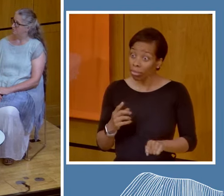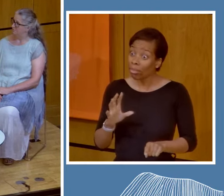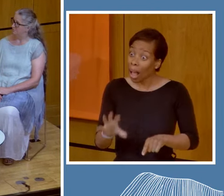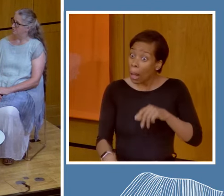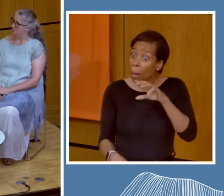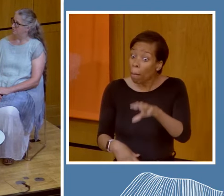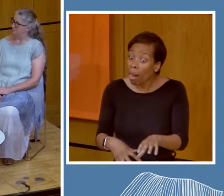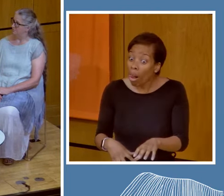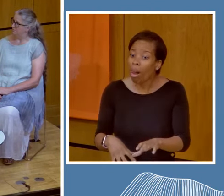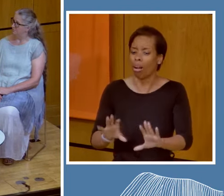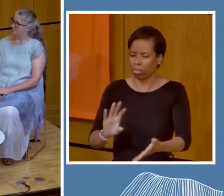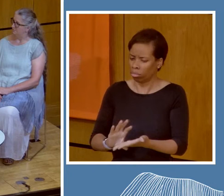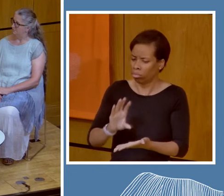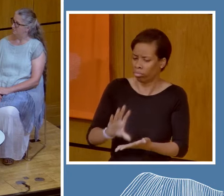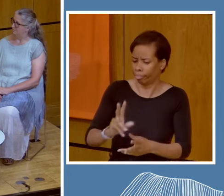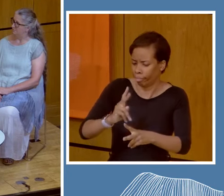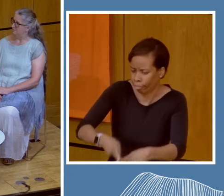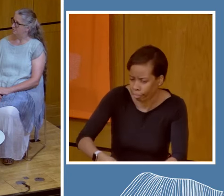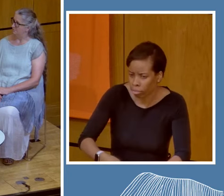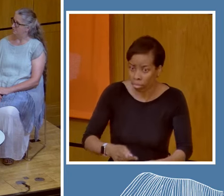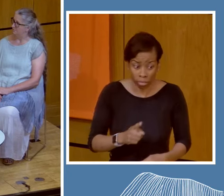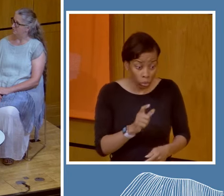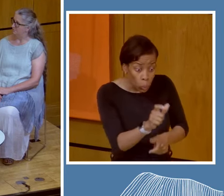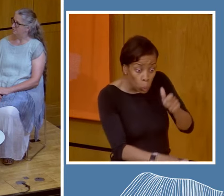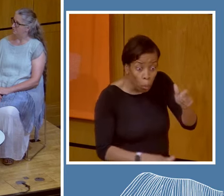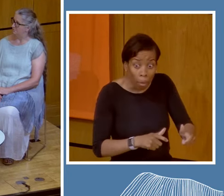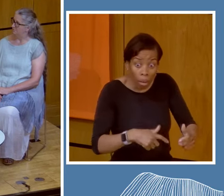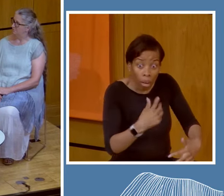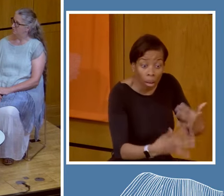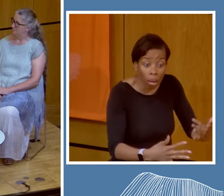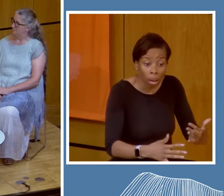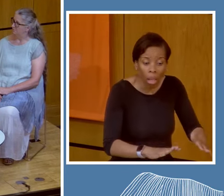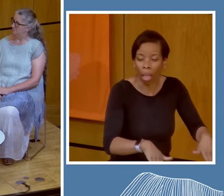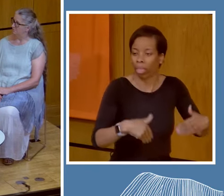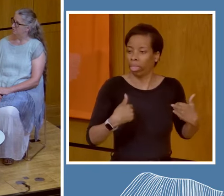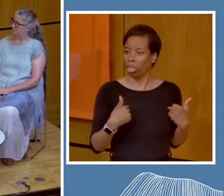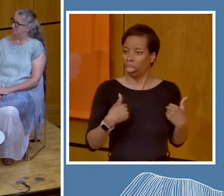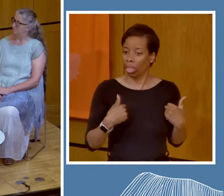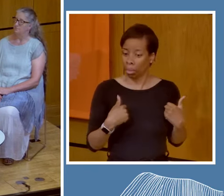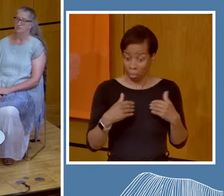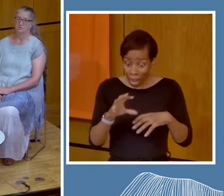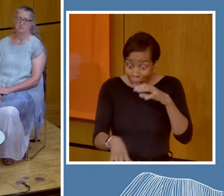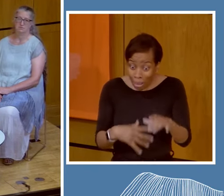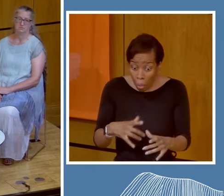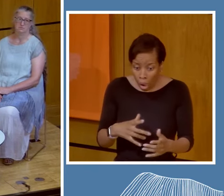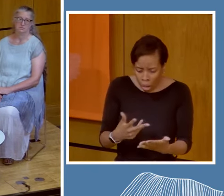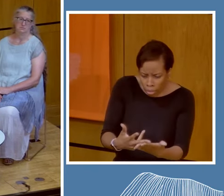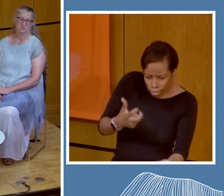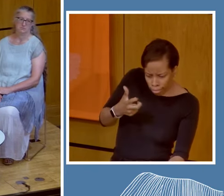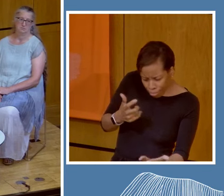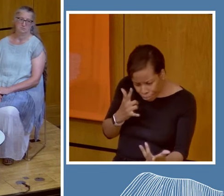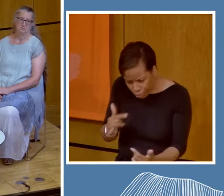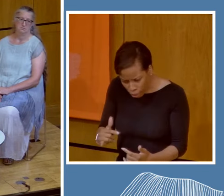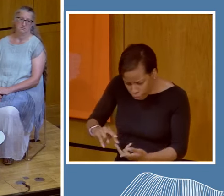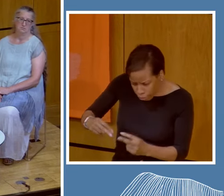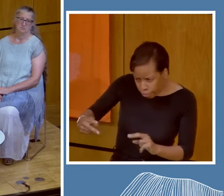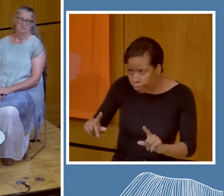not put money forward for the humans as part of the process. So the animals are being tested, but the humans are not.